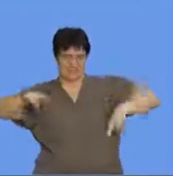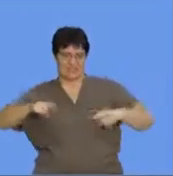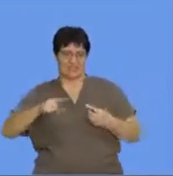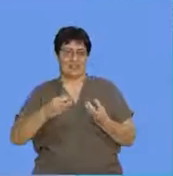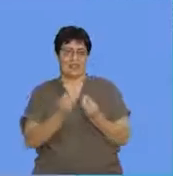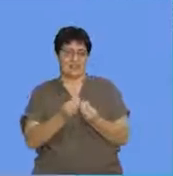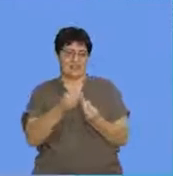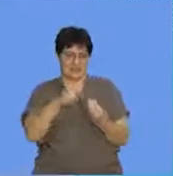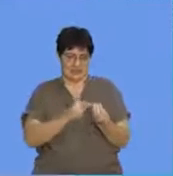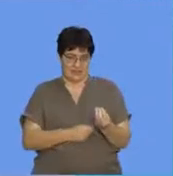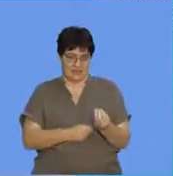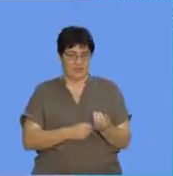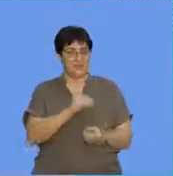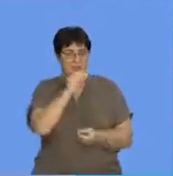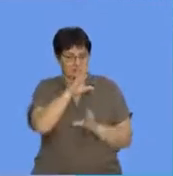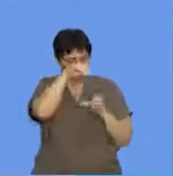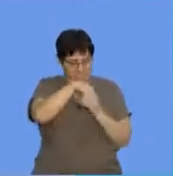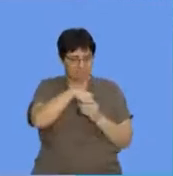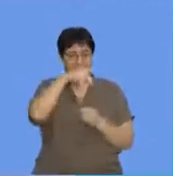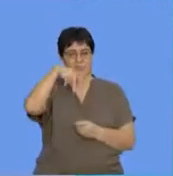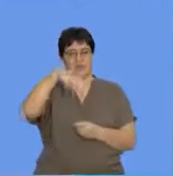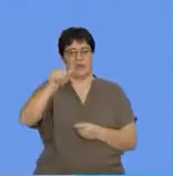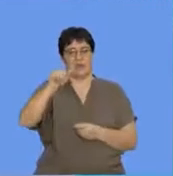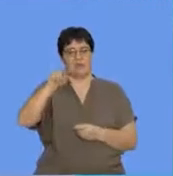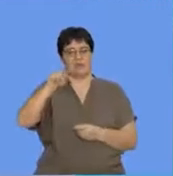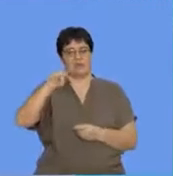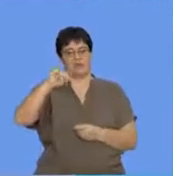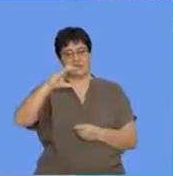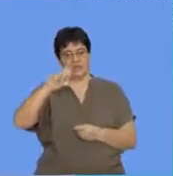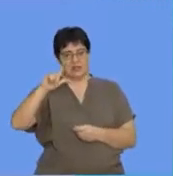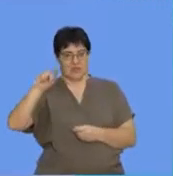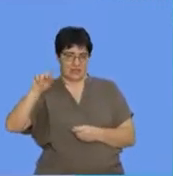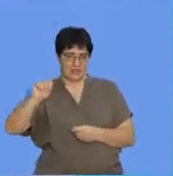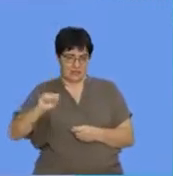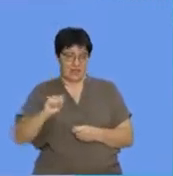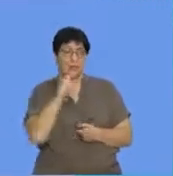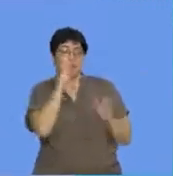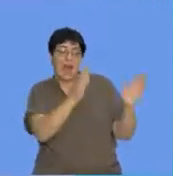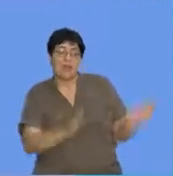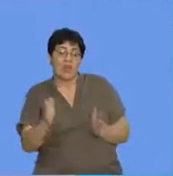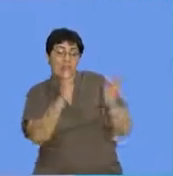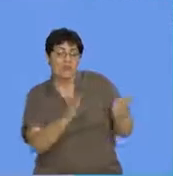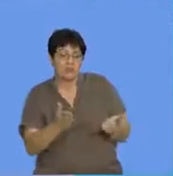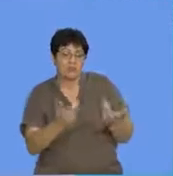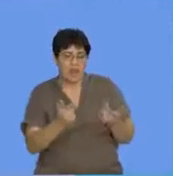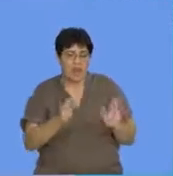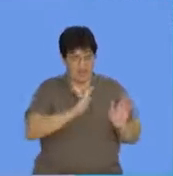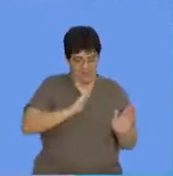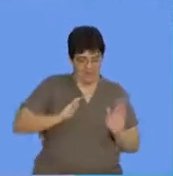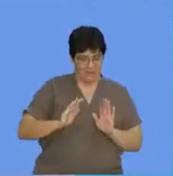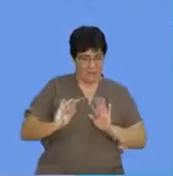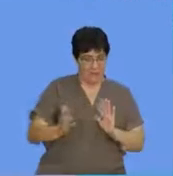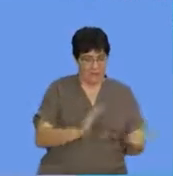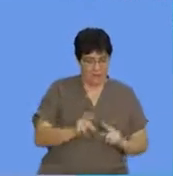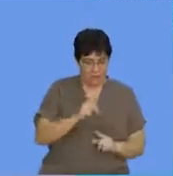means that they are also made of particles. But how these particles are arranged, you know, and the behaviour of these particles will